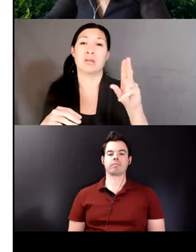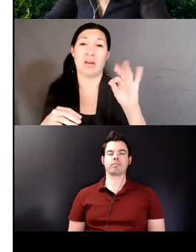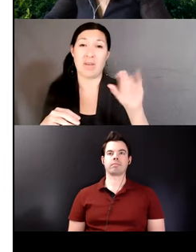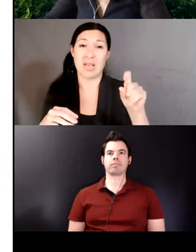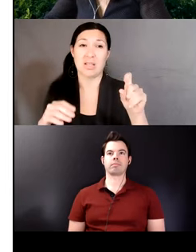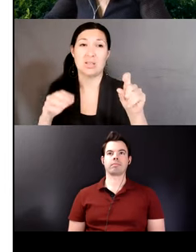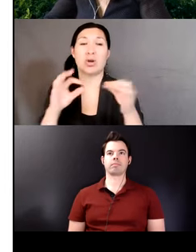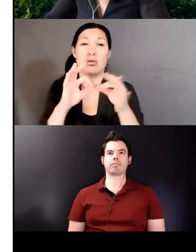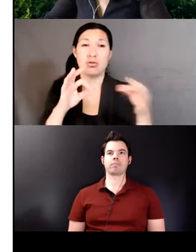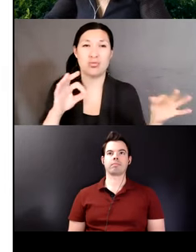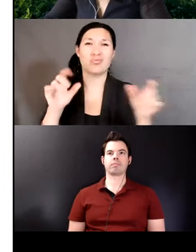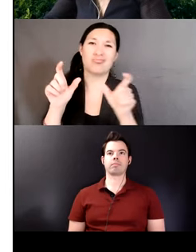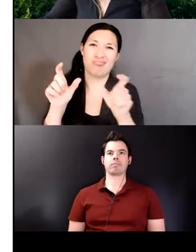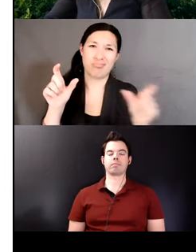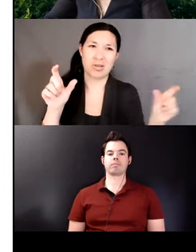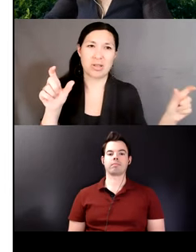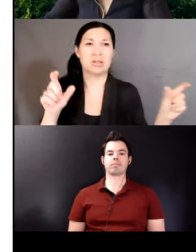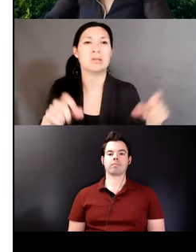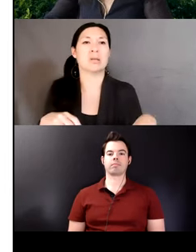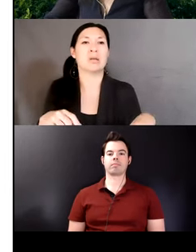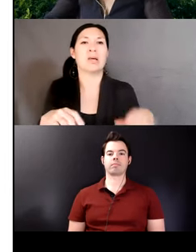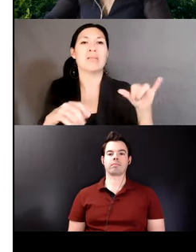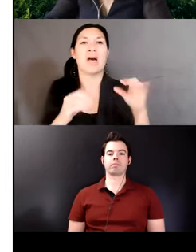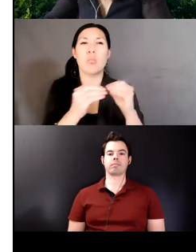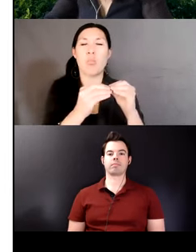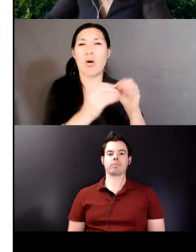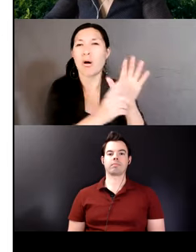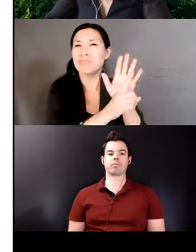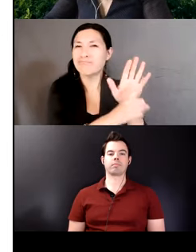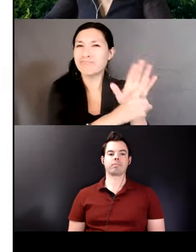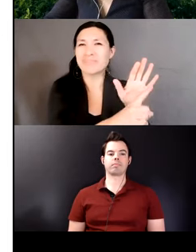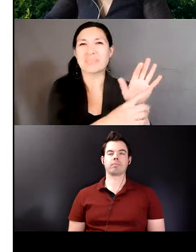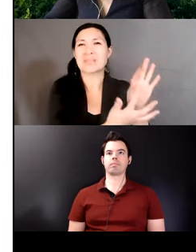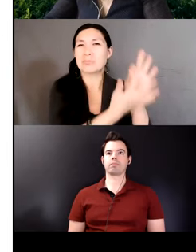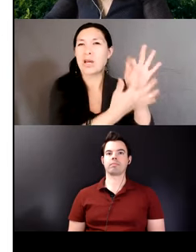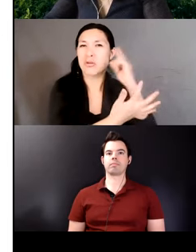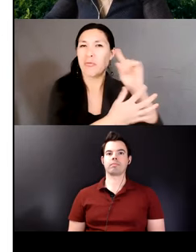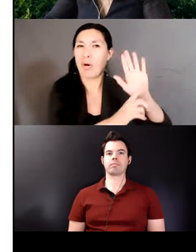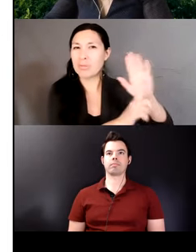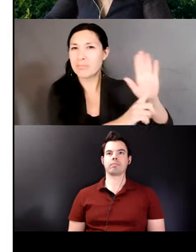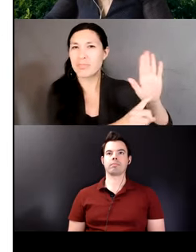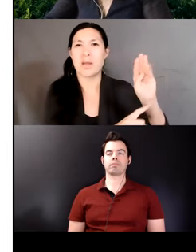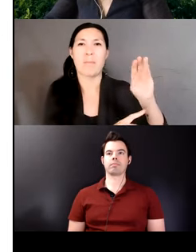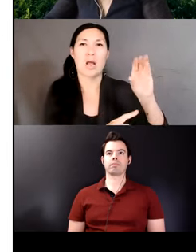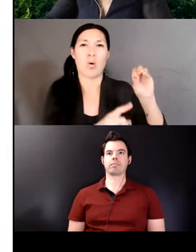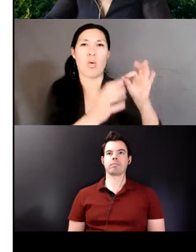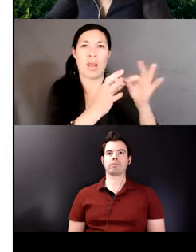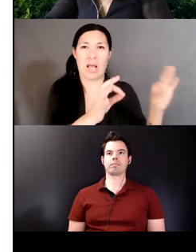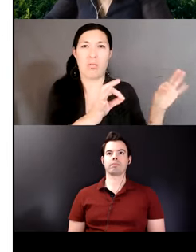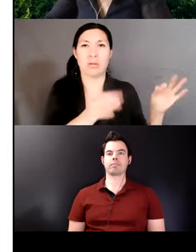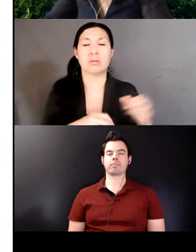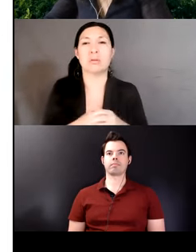are idiosyncratic to monolinguals. Similarly, recalling associated motion